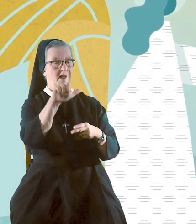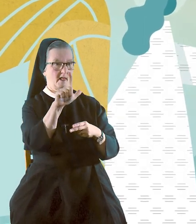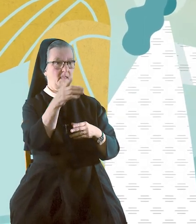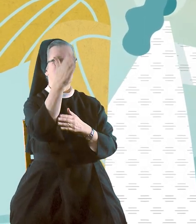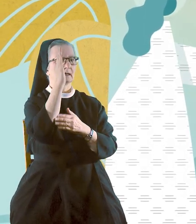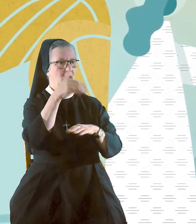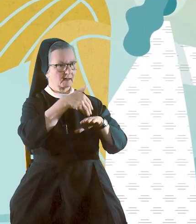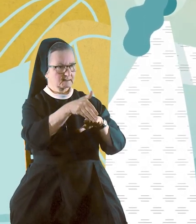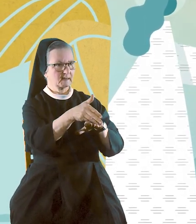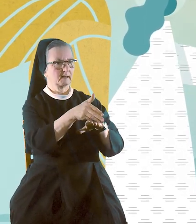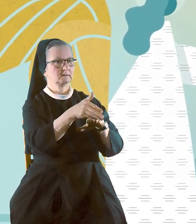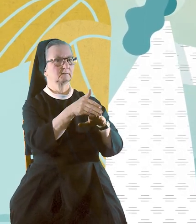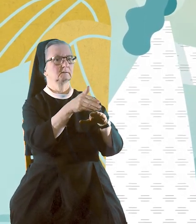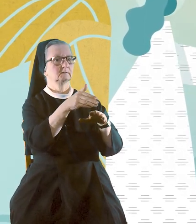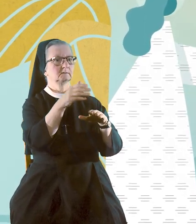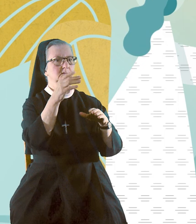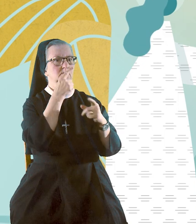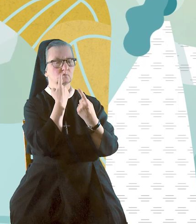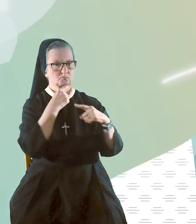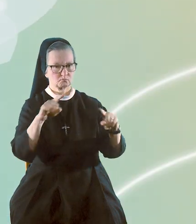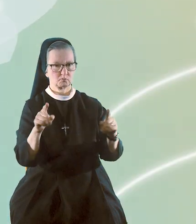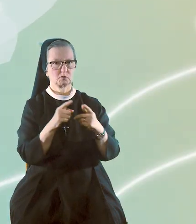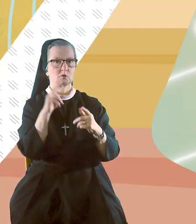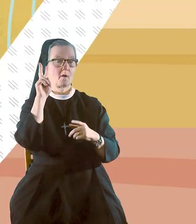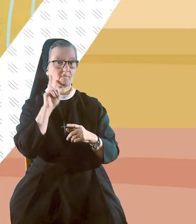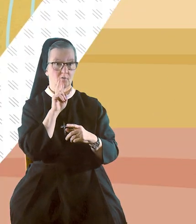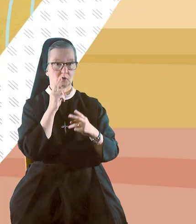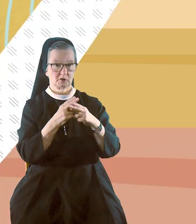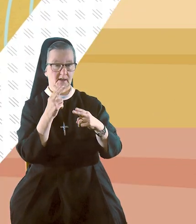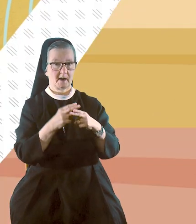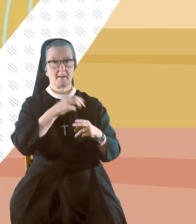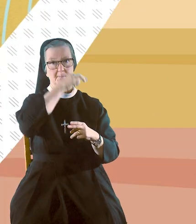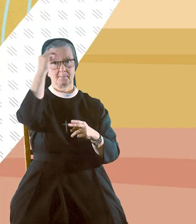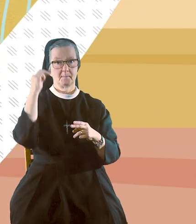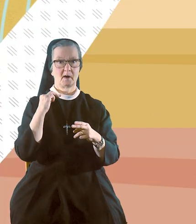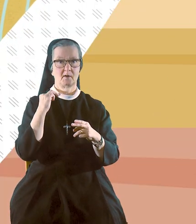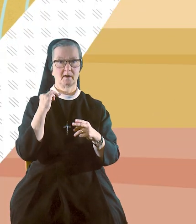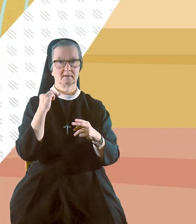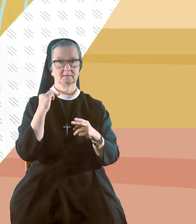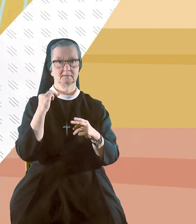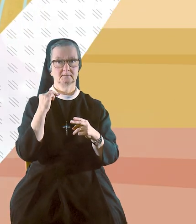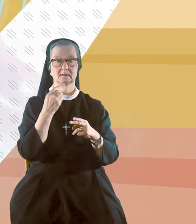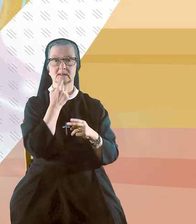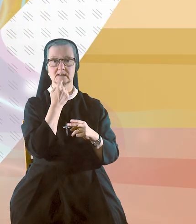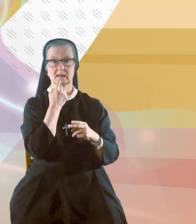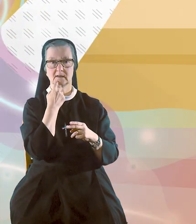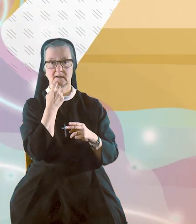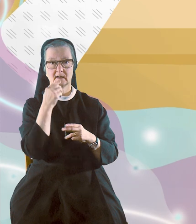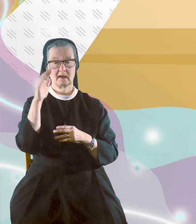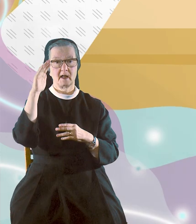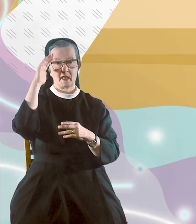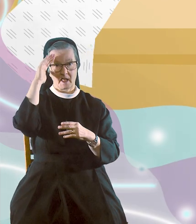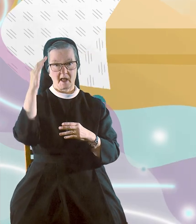and God sent Gabriel with a message to a virgin named Mary. He